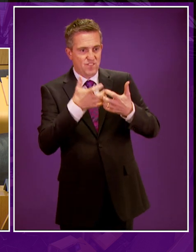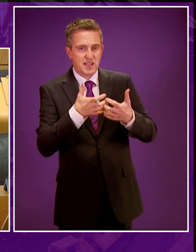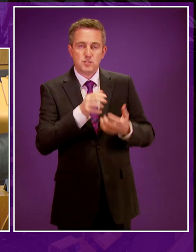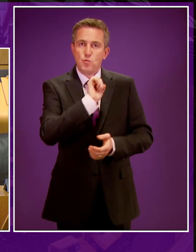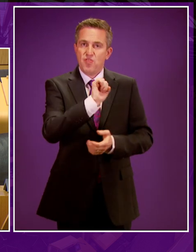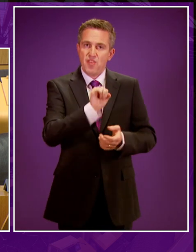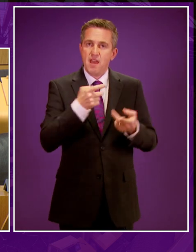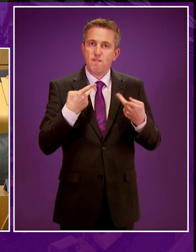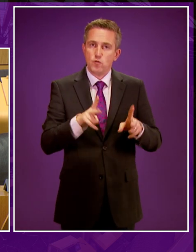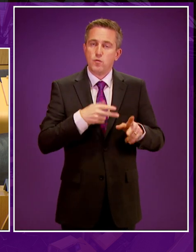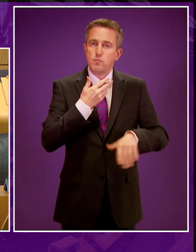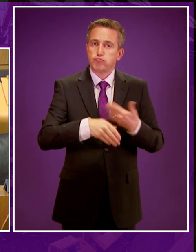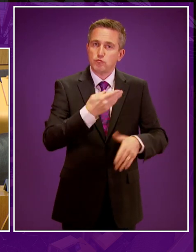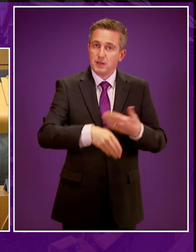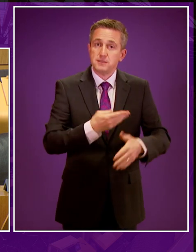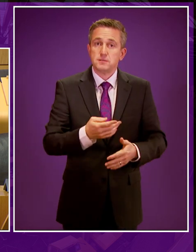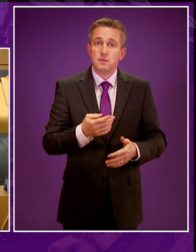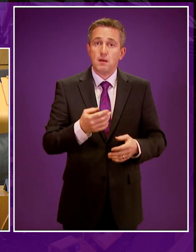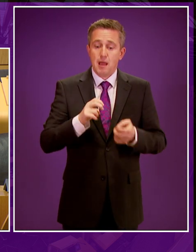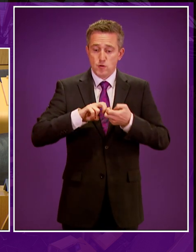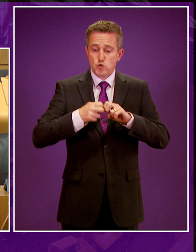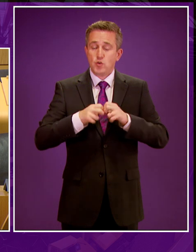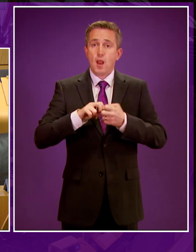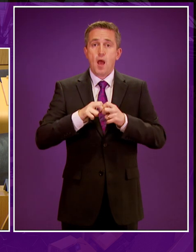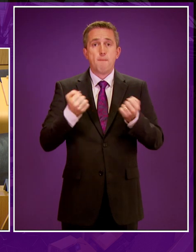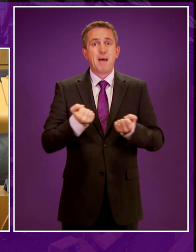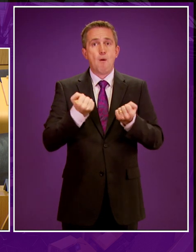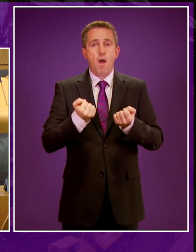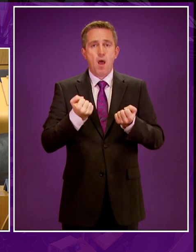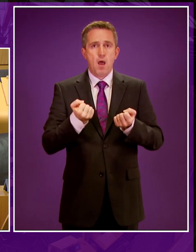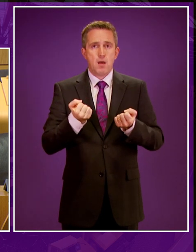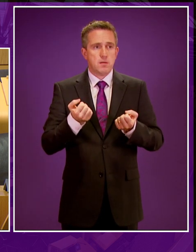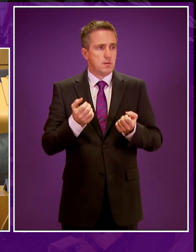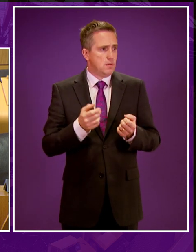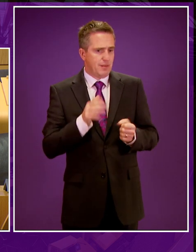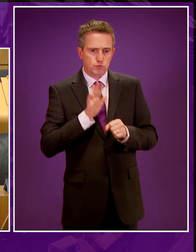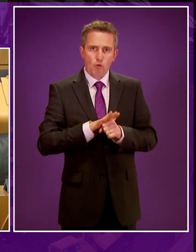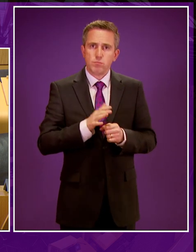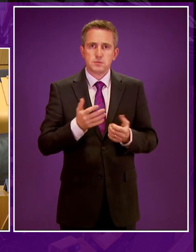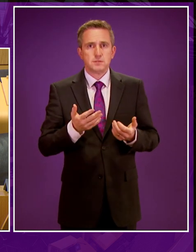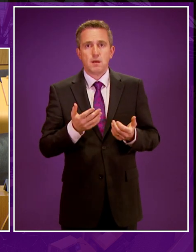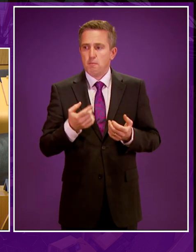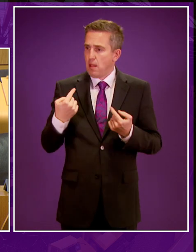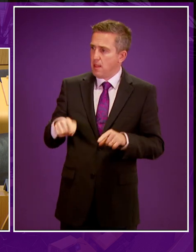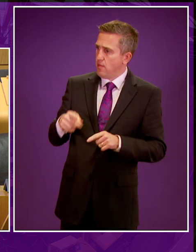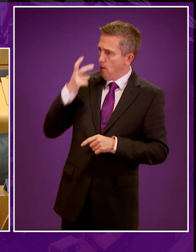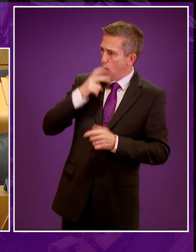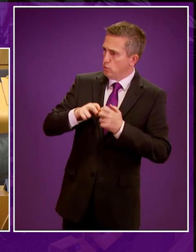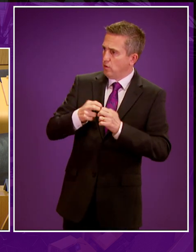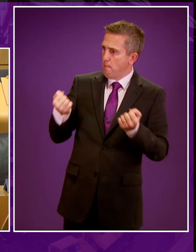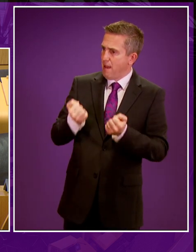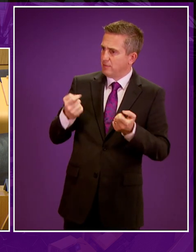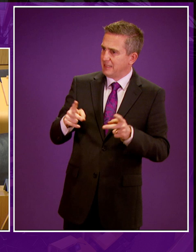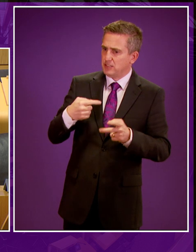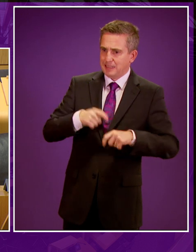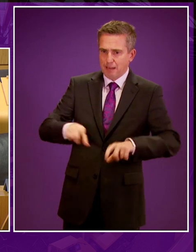progress. As already been mentioned, on nuclear power, they'll allow no nuclear power stations but let the old ones keep running because,